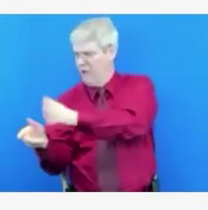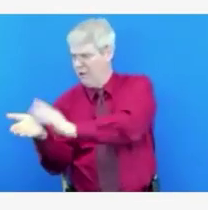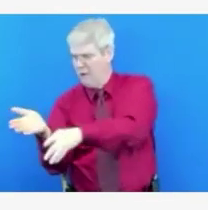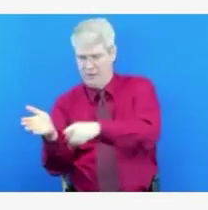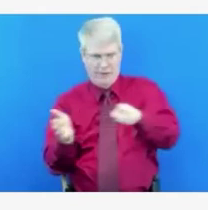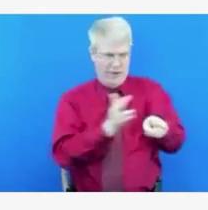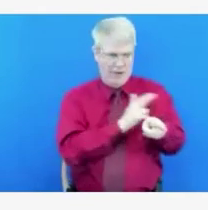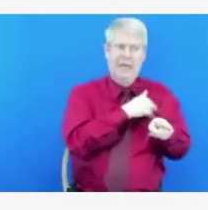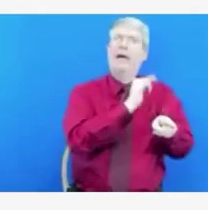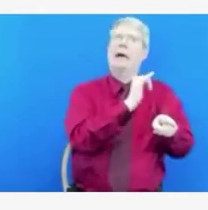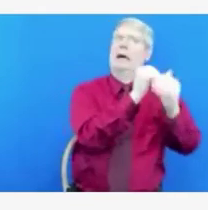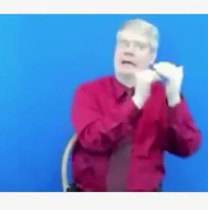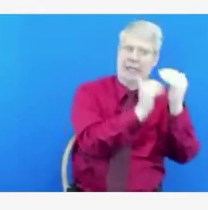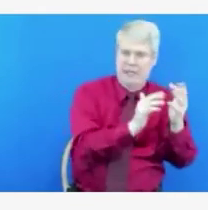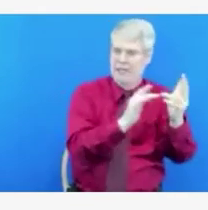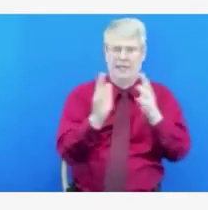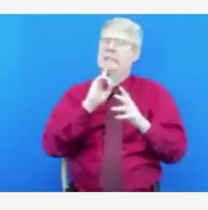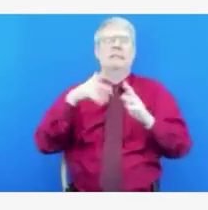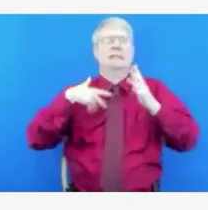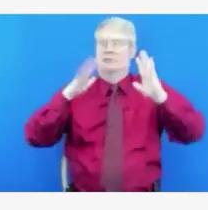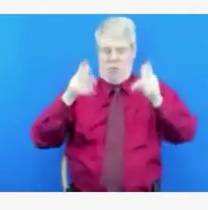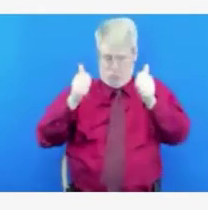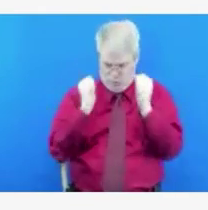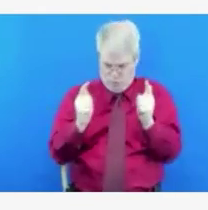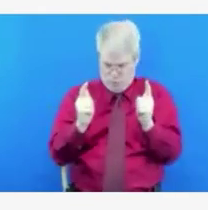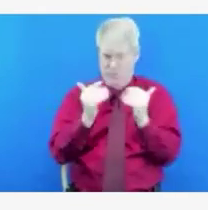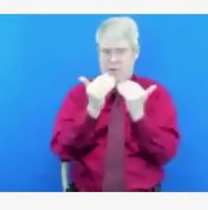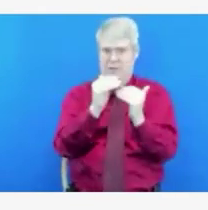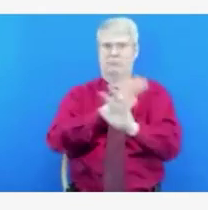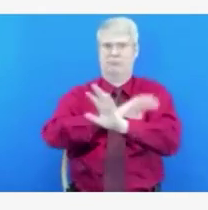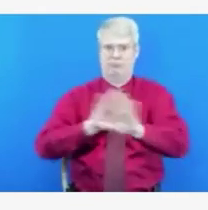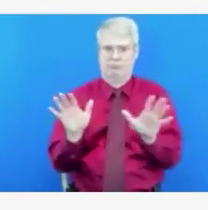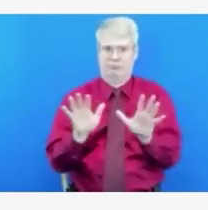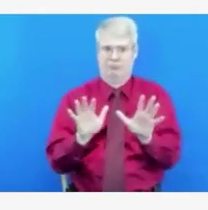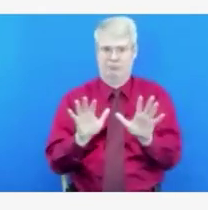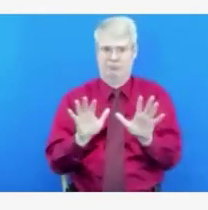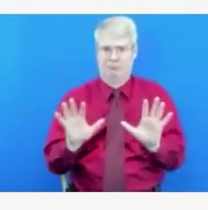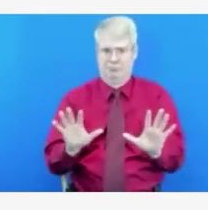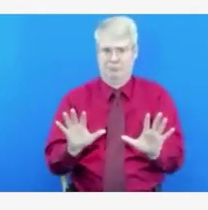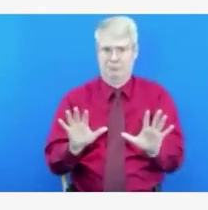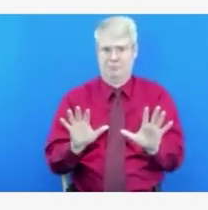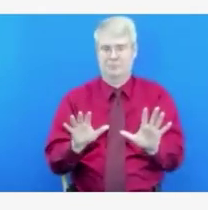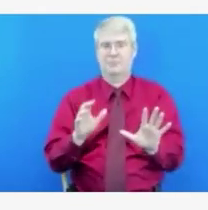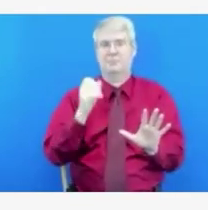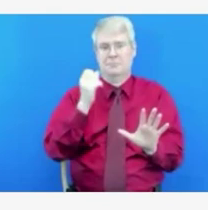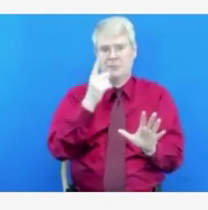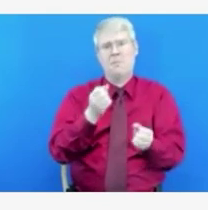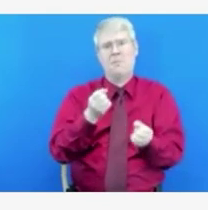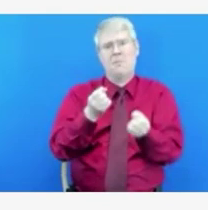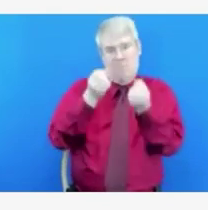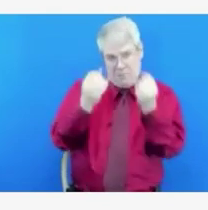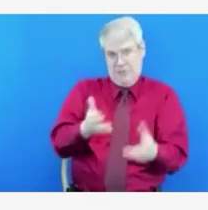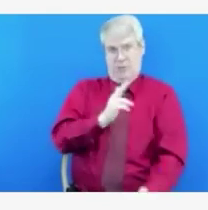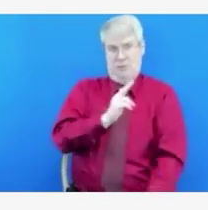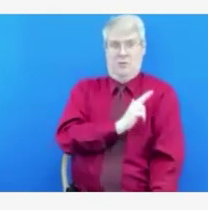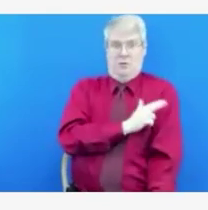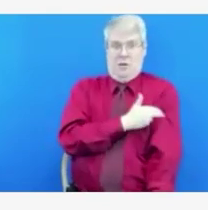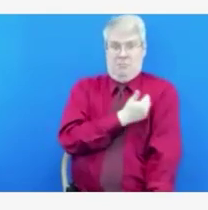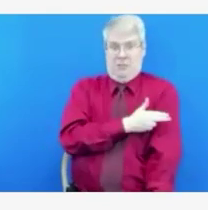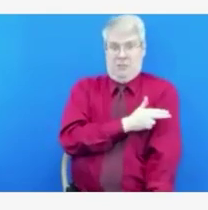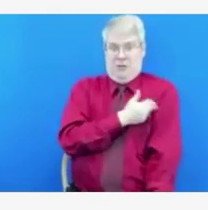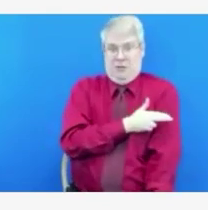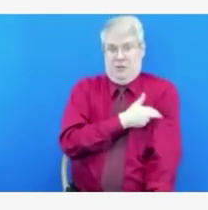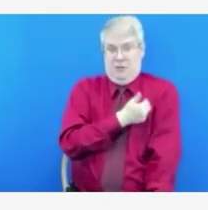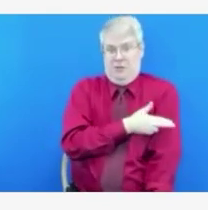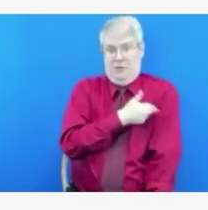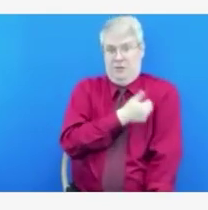small critical access hospitals across the state, and depending on their situation hour to hour, they can actually move in and out of crisis